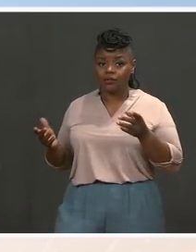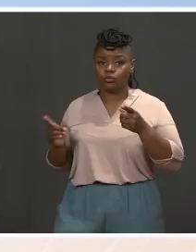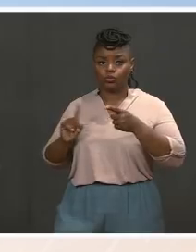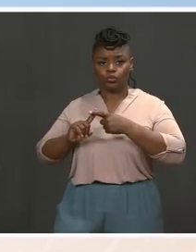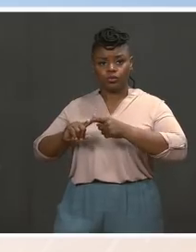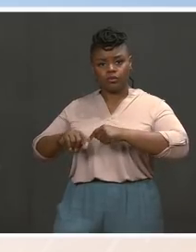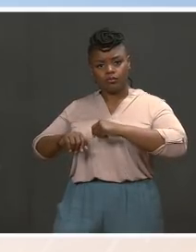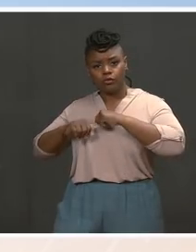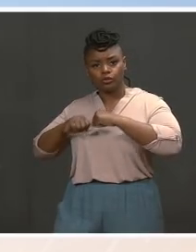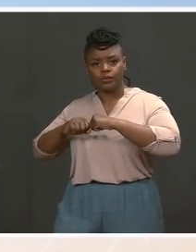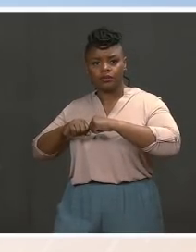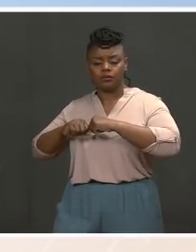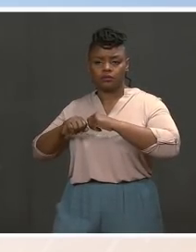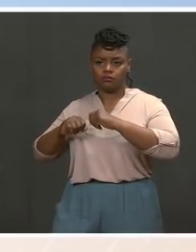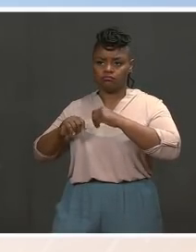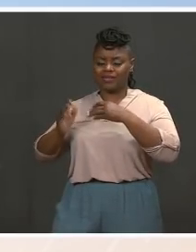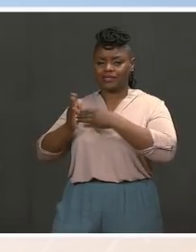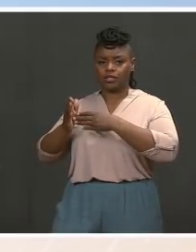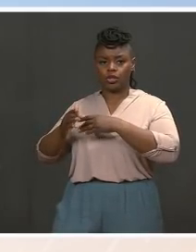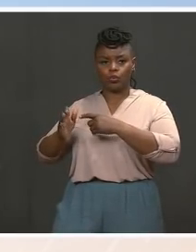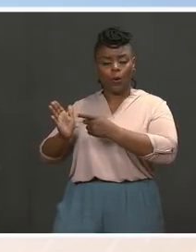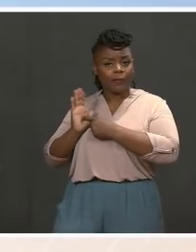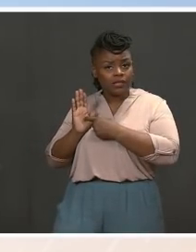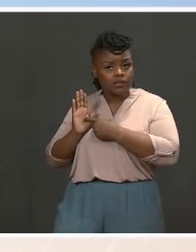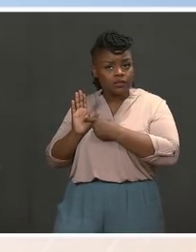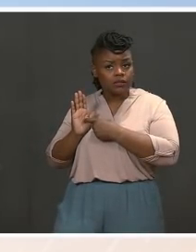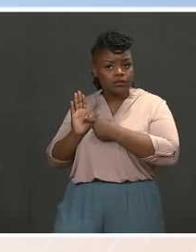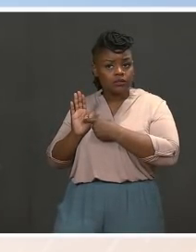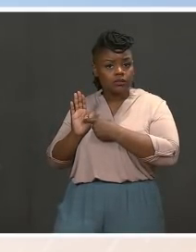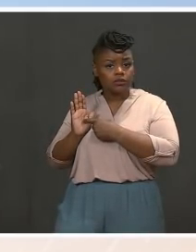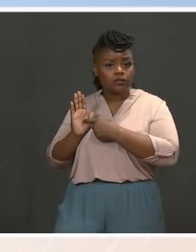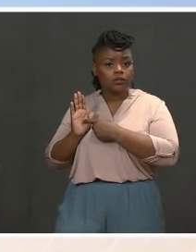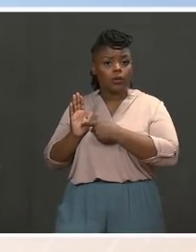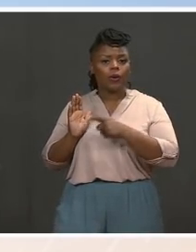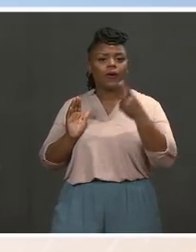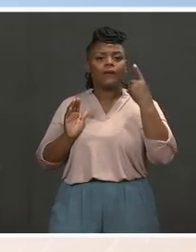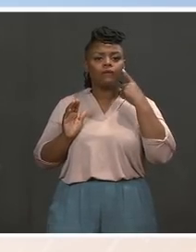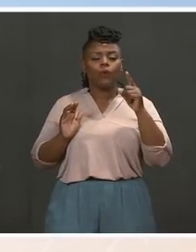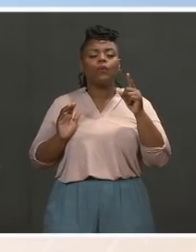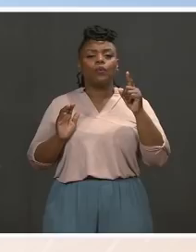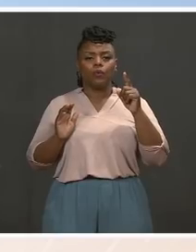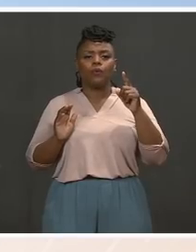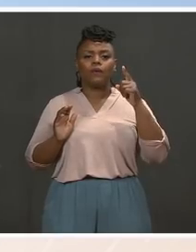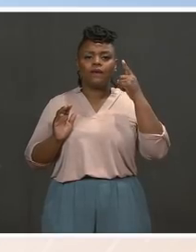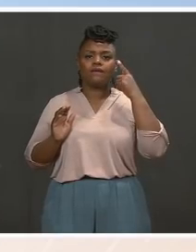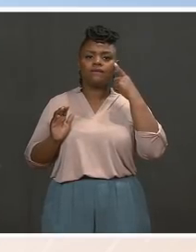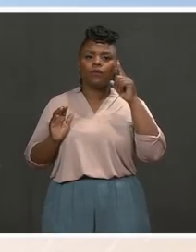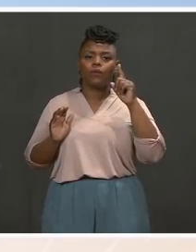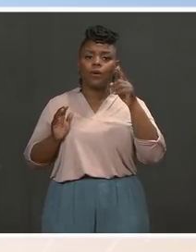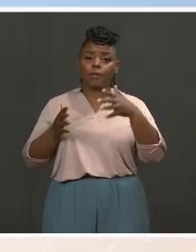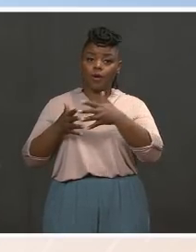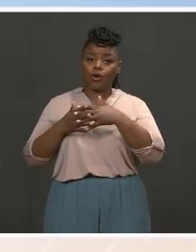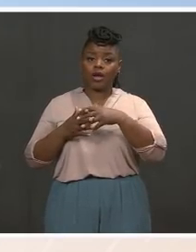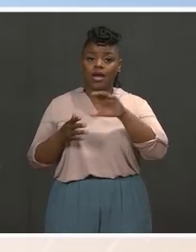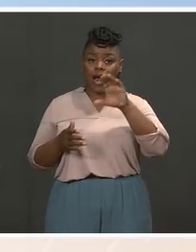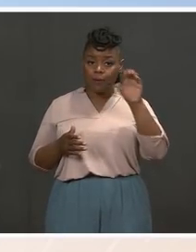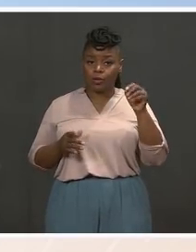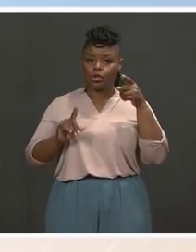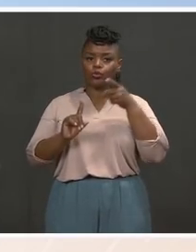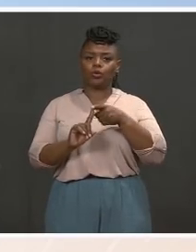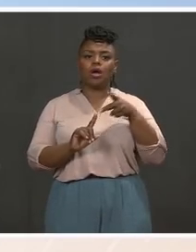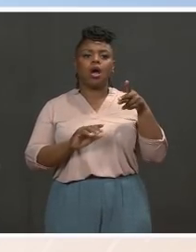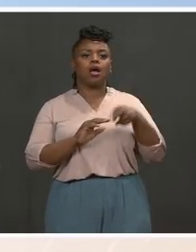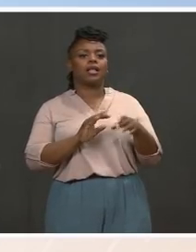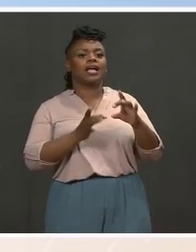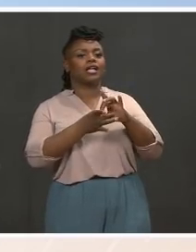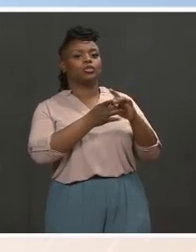by China for countries to cut back or reduce ties to Taiwan? Is the administration? MS. I will check with our national security team if there's anything for that on you, on that for